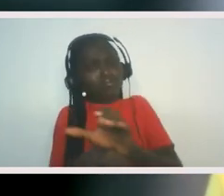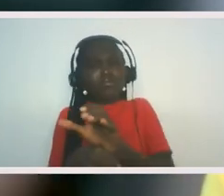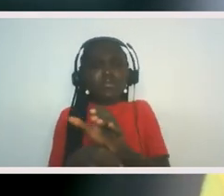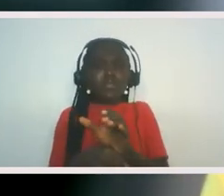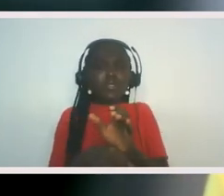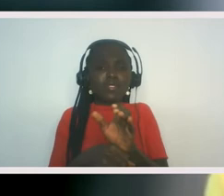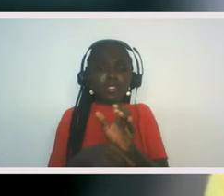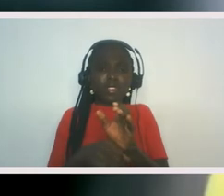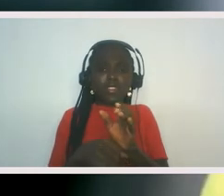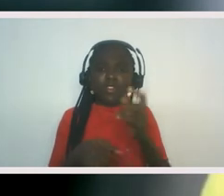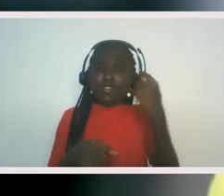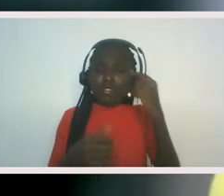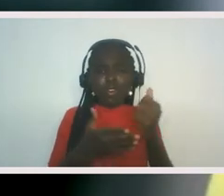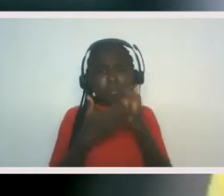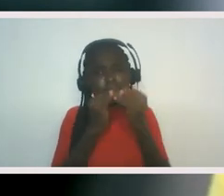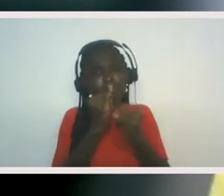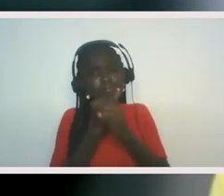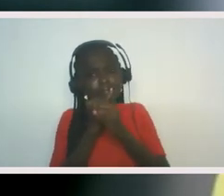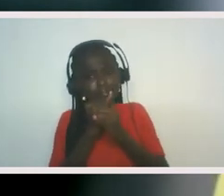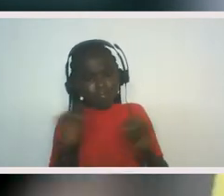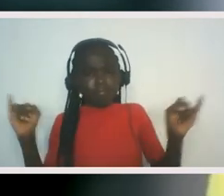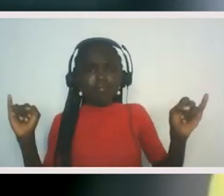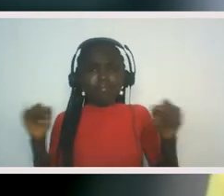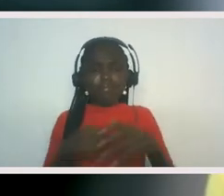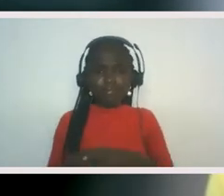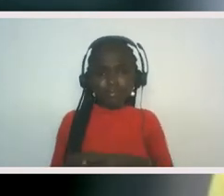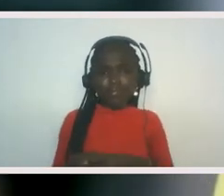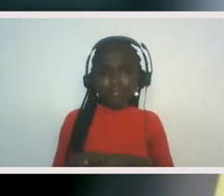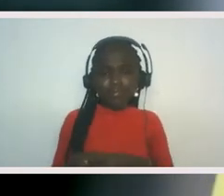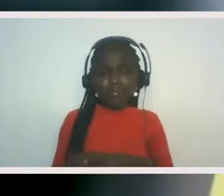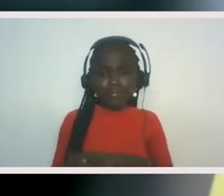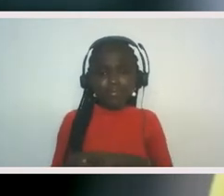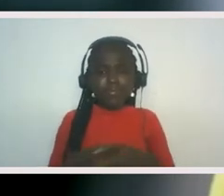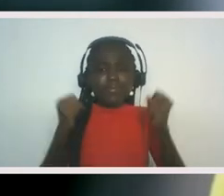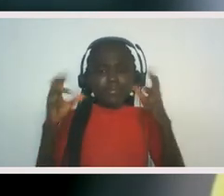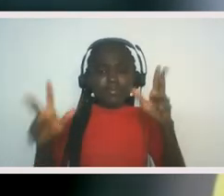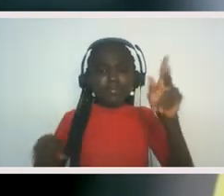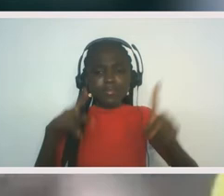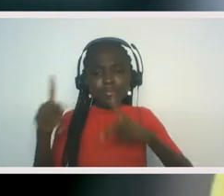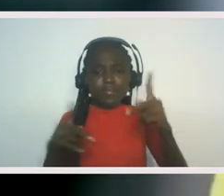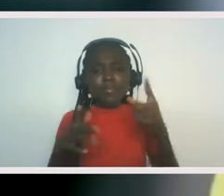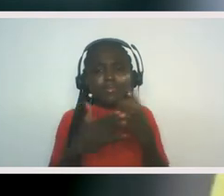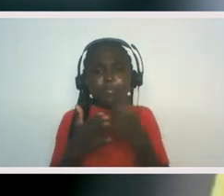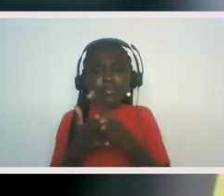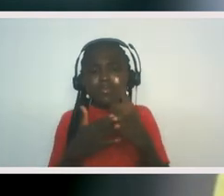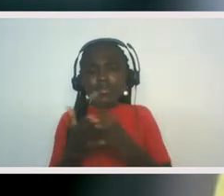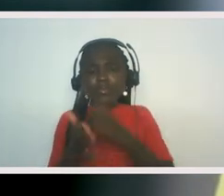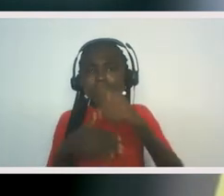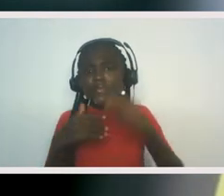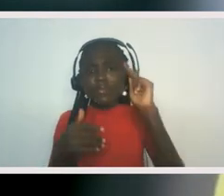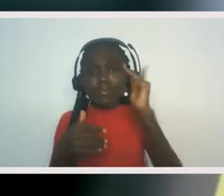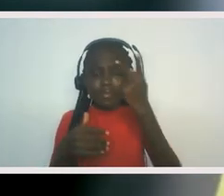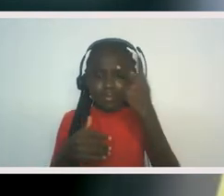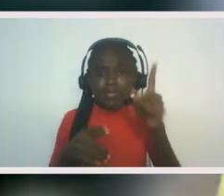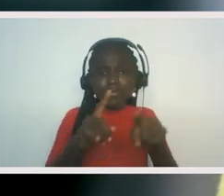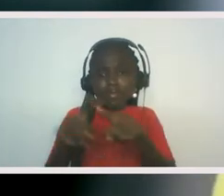create a Republic. You know, both political parties have been talking about this for decades. Um, it's in their political manifestos